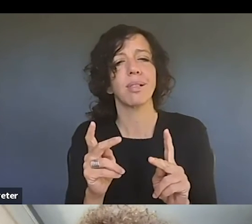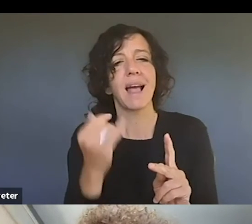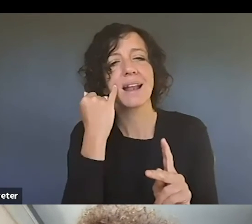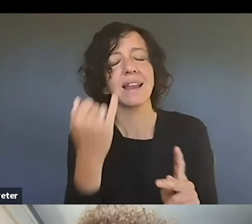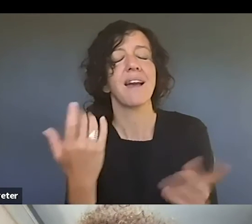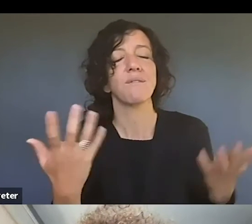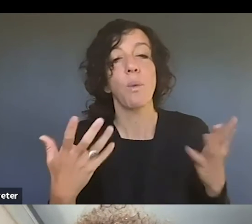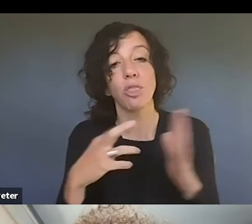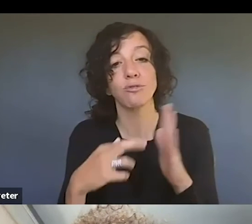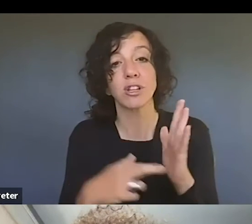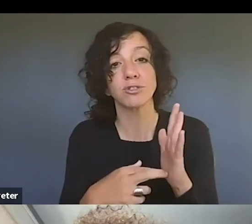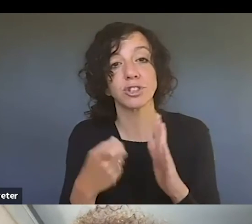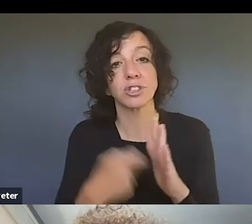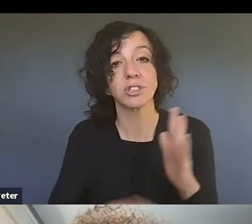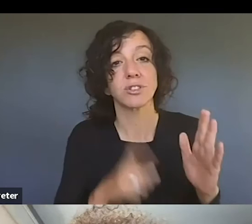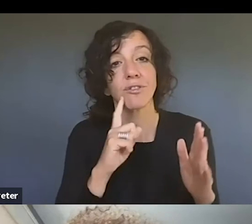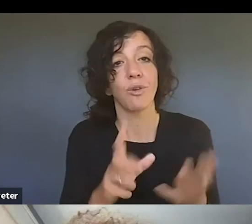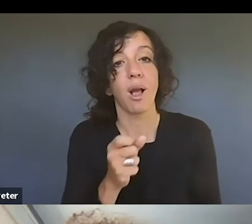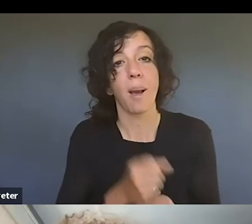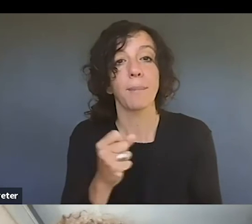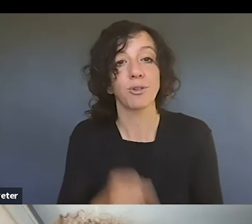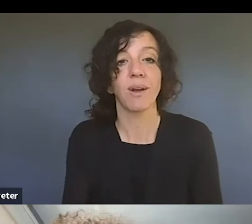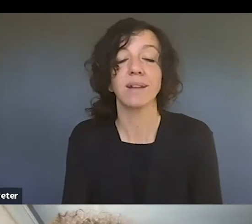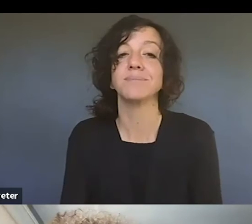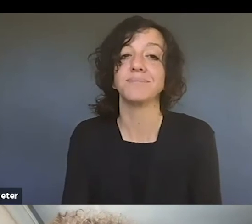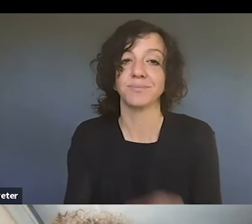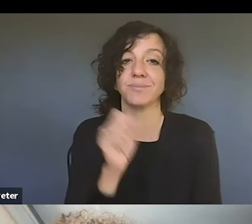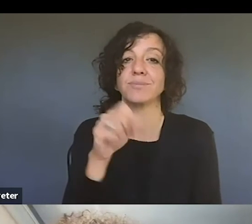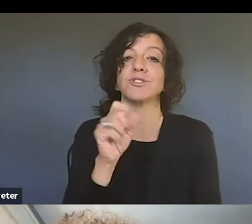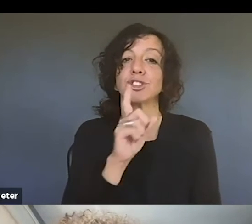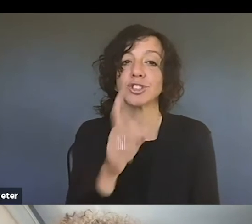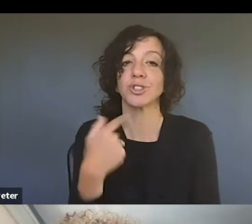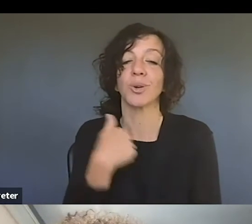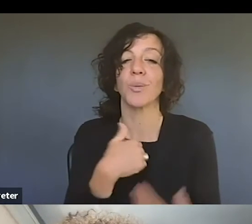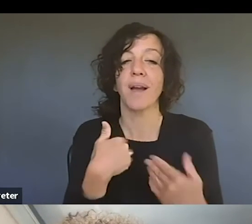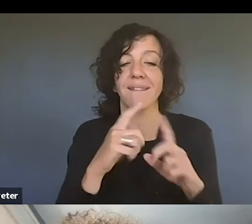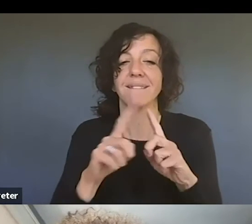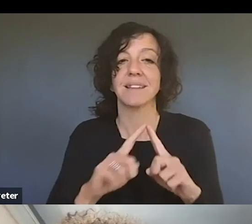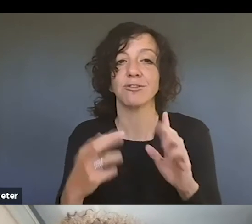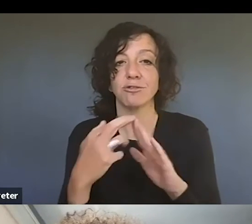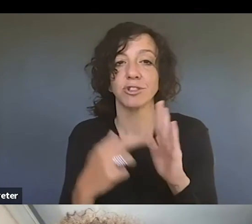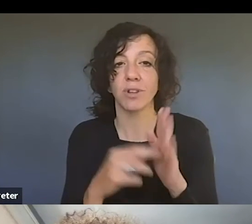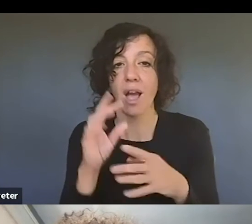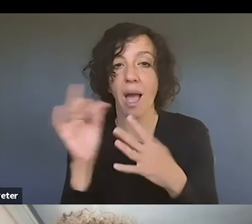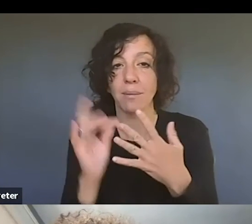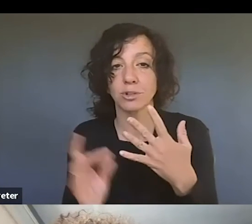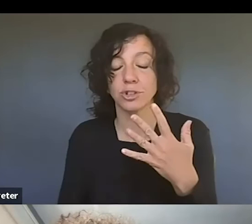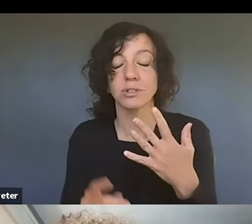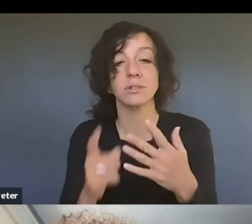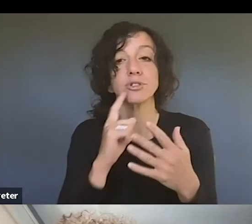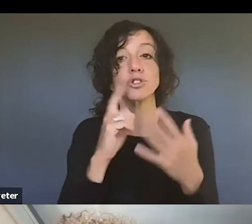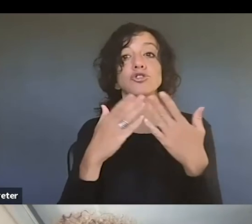some of your copyright? Yeah. So we have different registration options. Um, the general